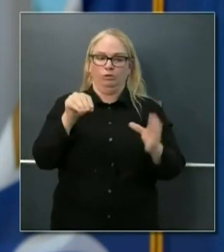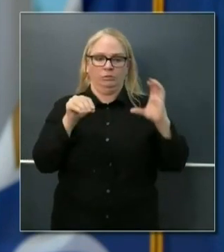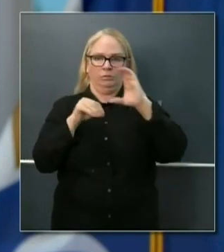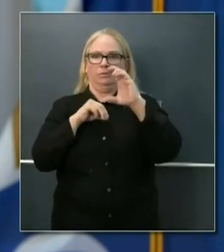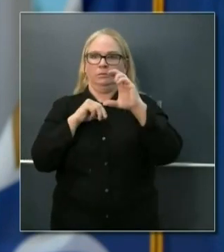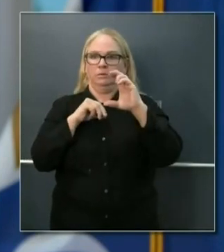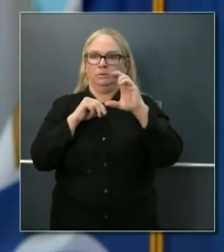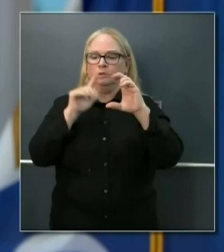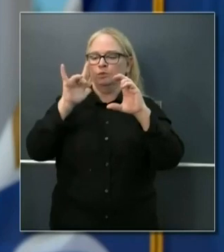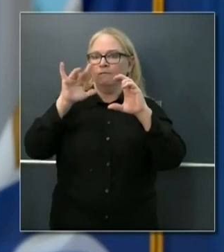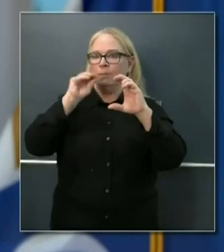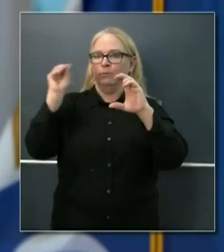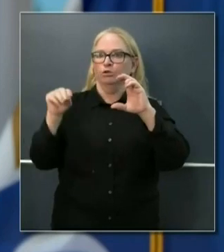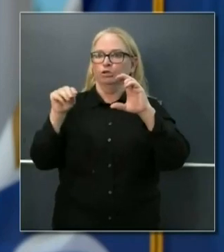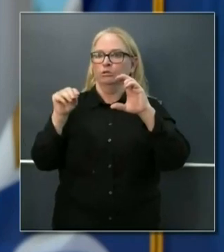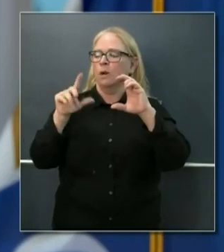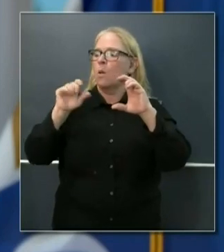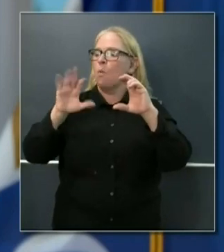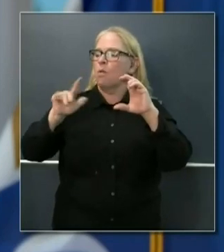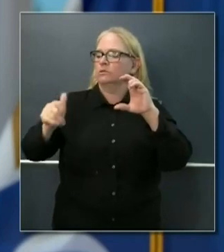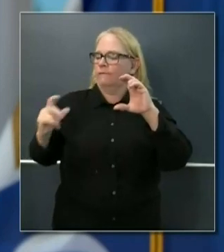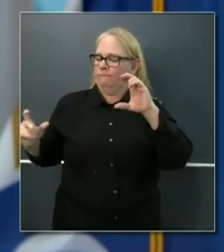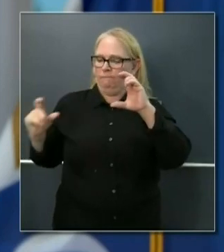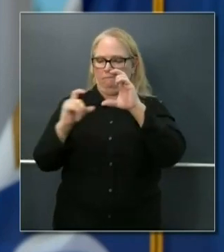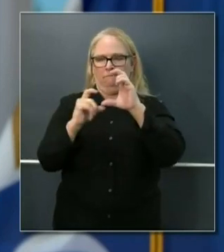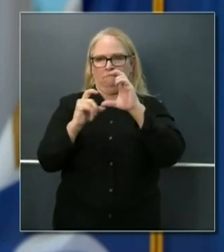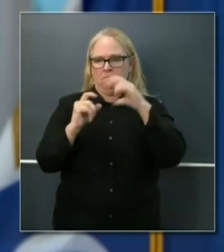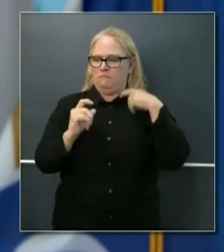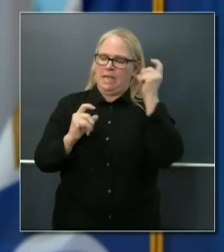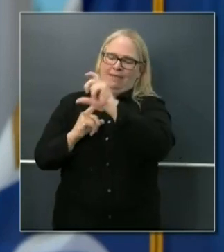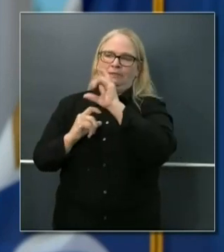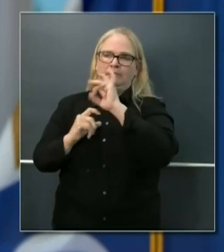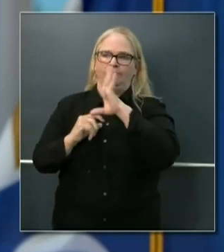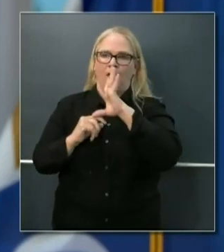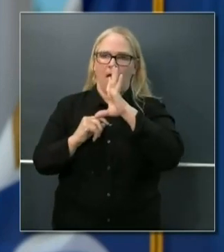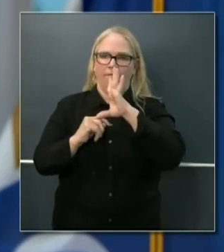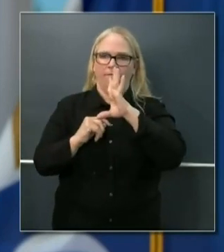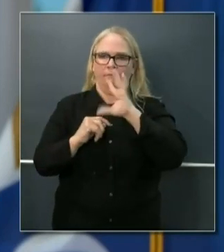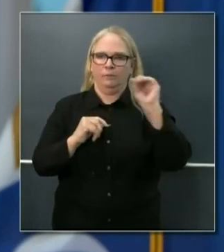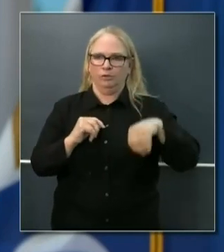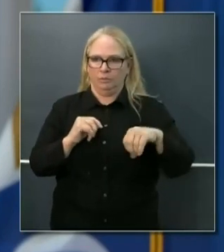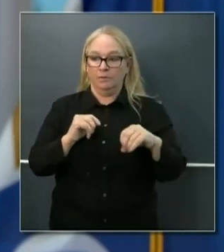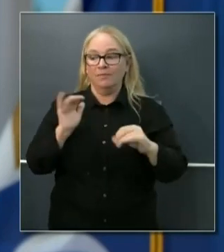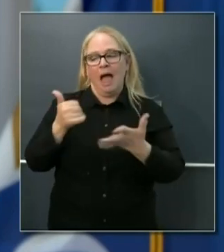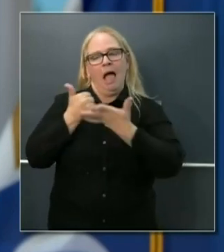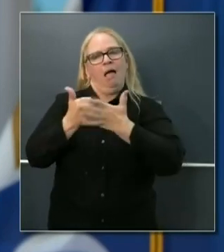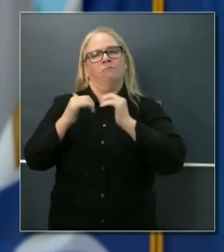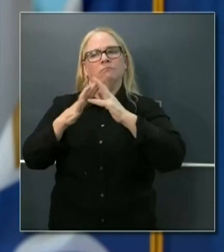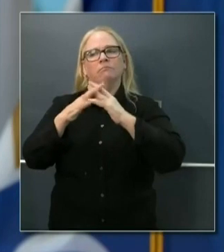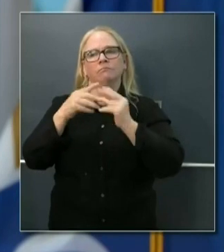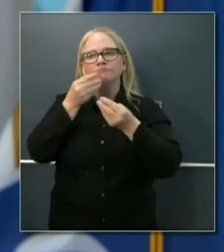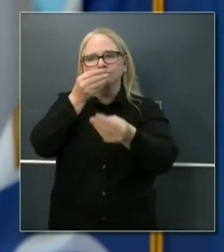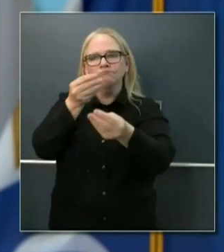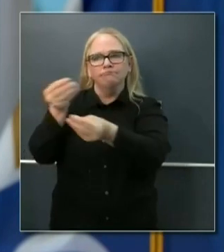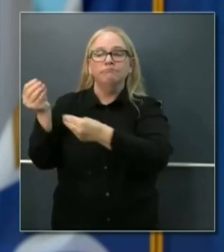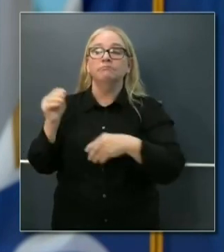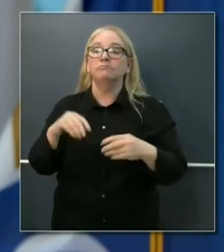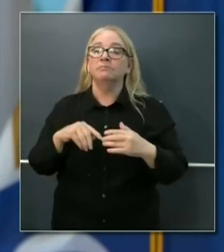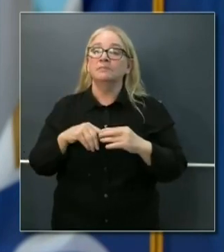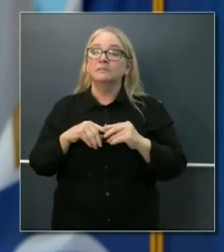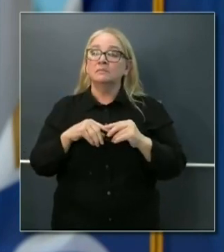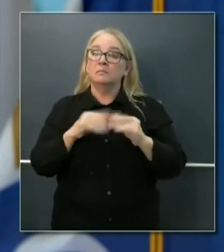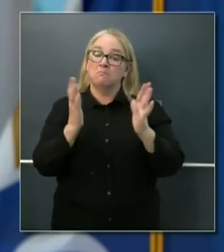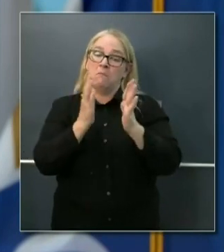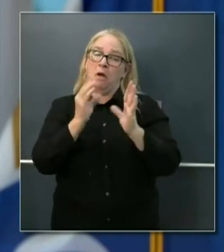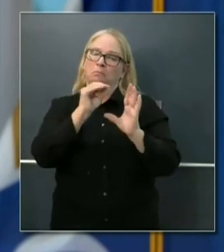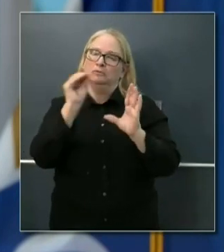of local government's requirement in terms of the cost of this program. So a very small percentage is borne by local government.